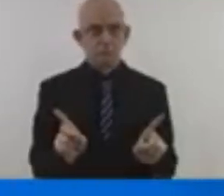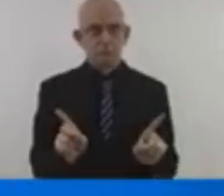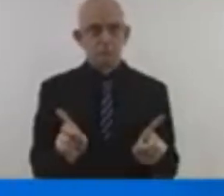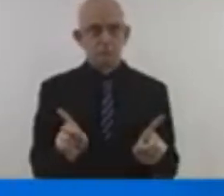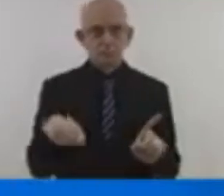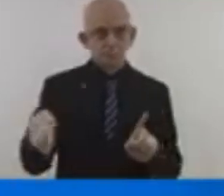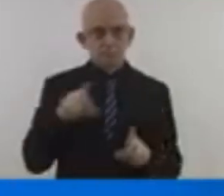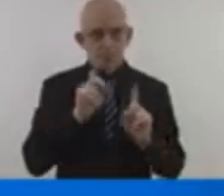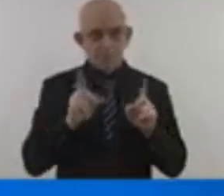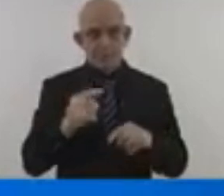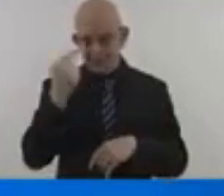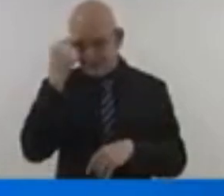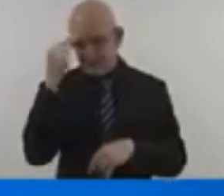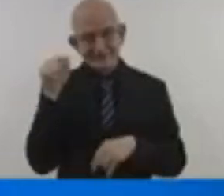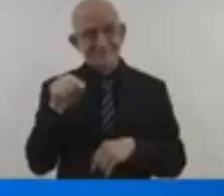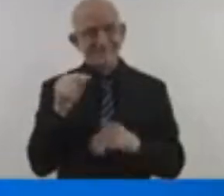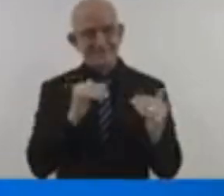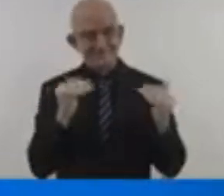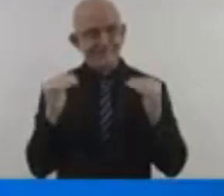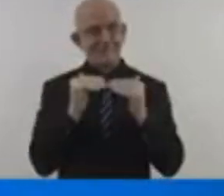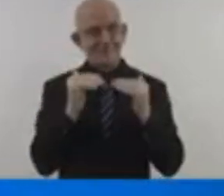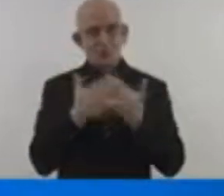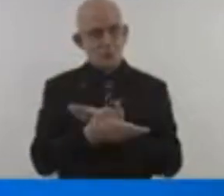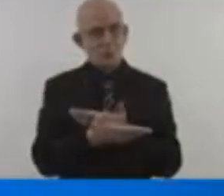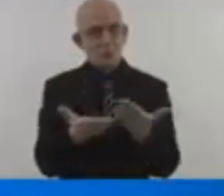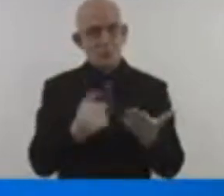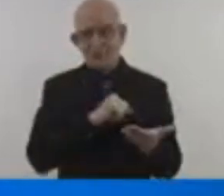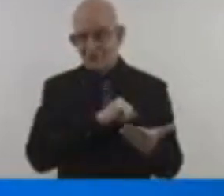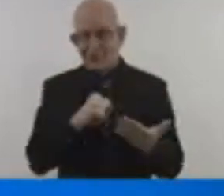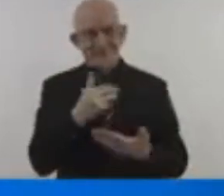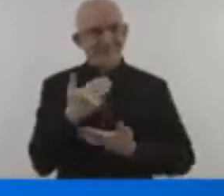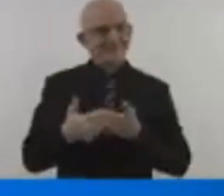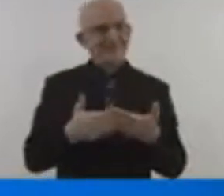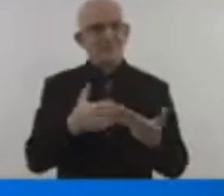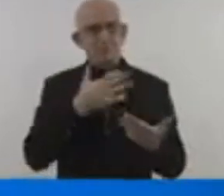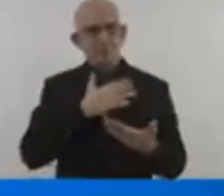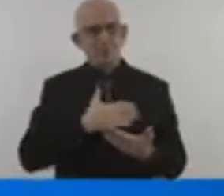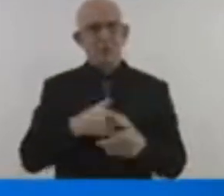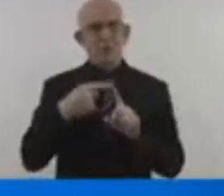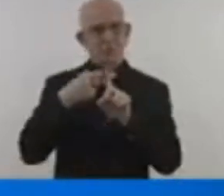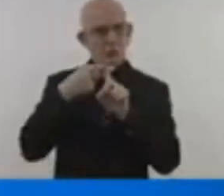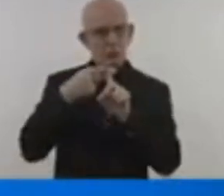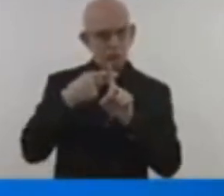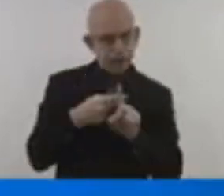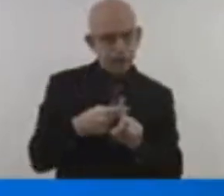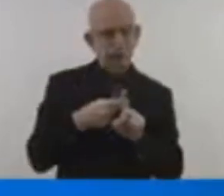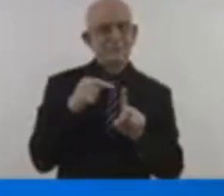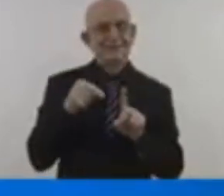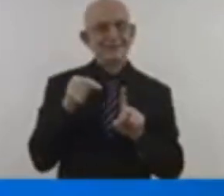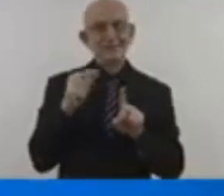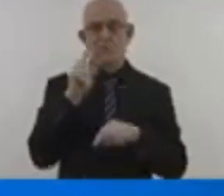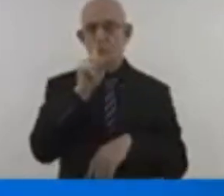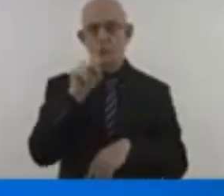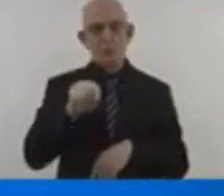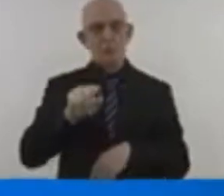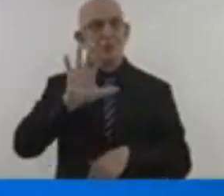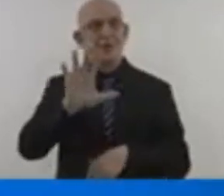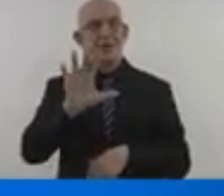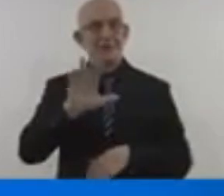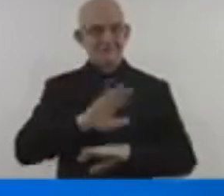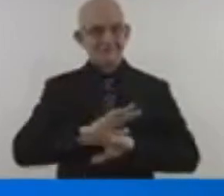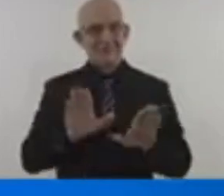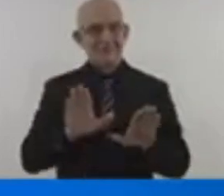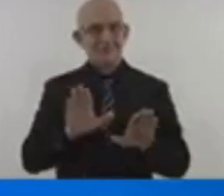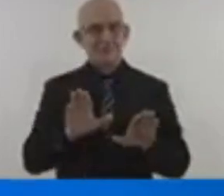urge you to focus on three priorities. First, emergency emissions reductions. To limit